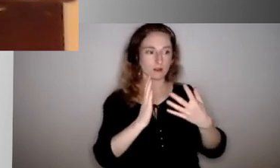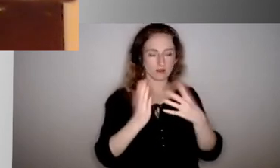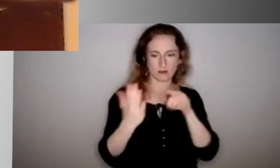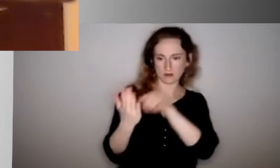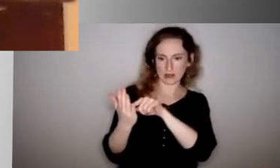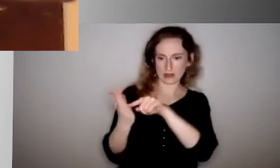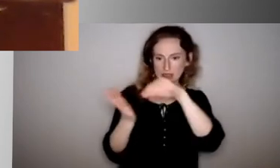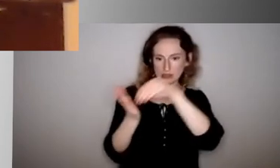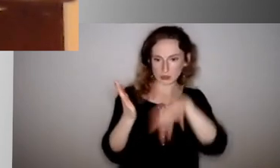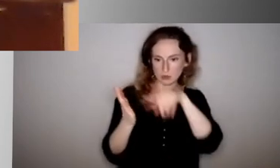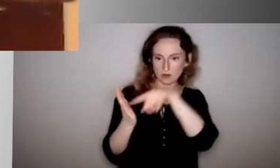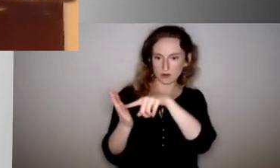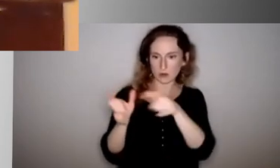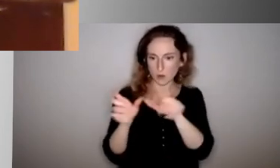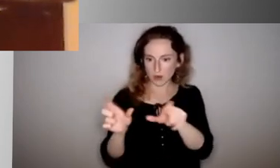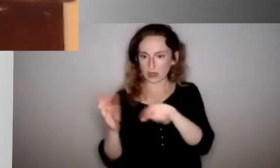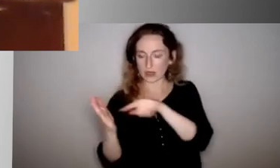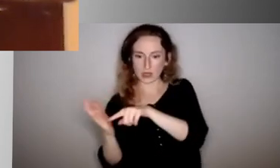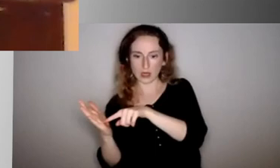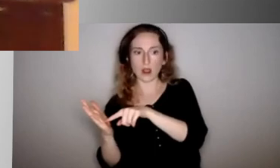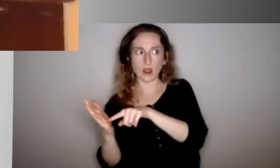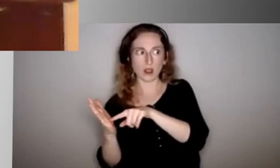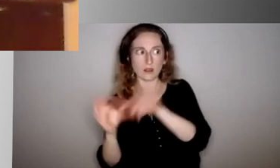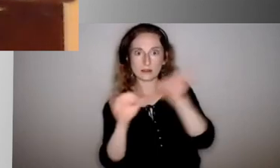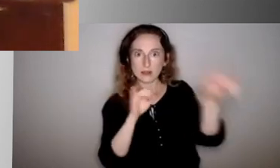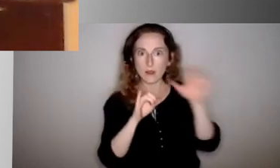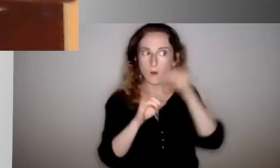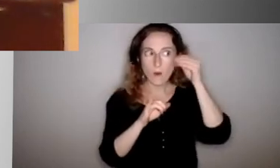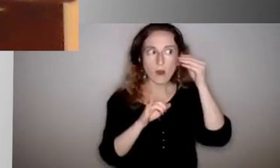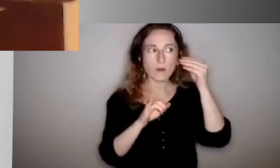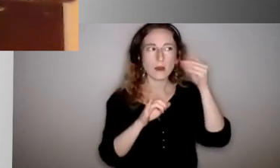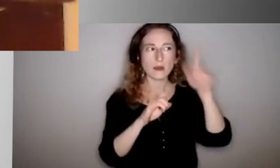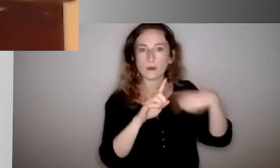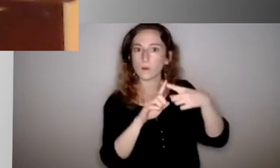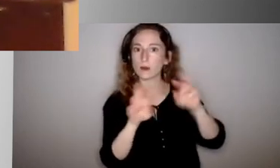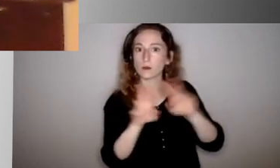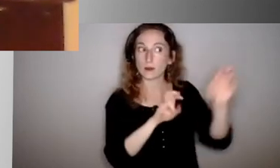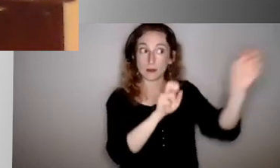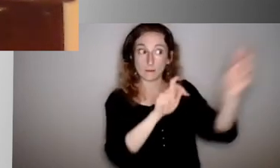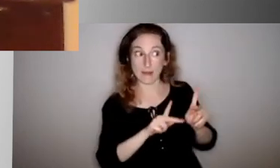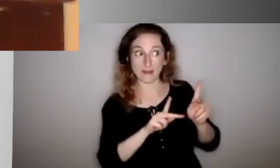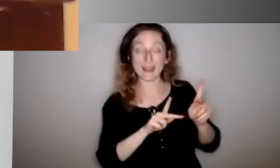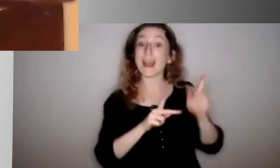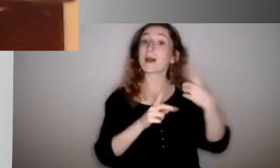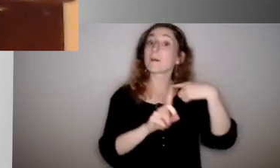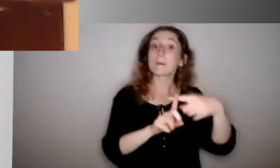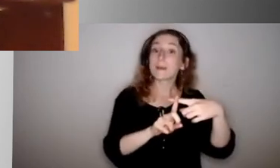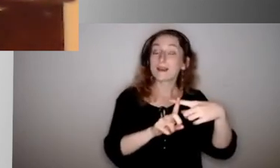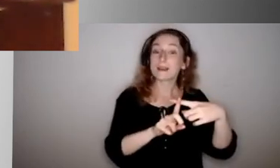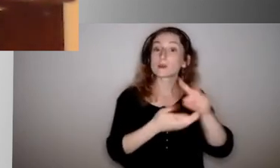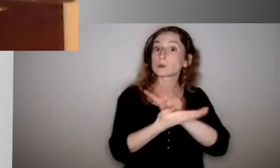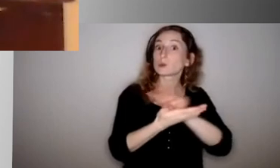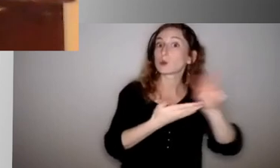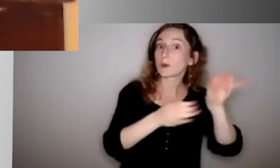and when they're able to come back. And then how we're going to educate those children for those 10 to 14 days, depending on the circumstance, while they're